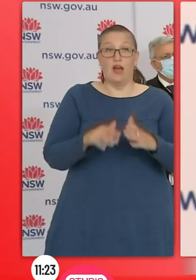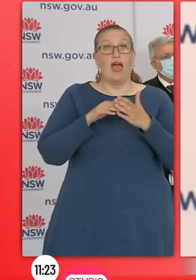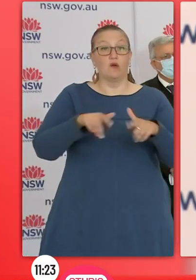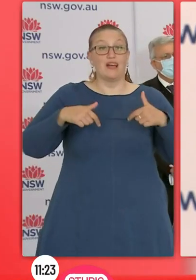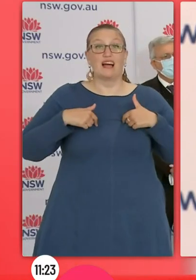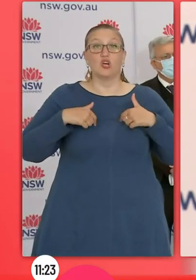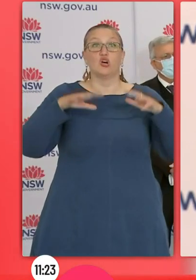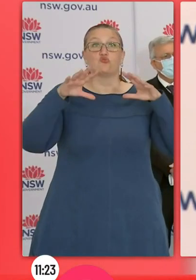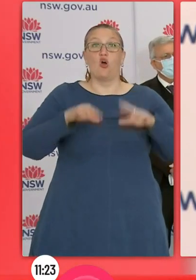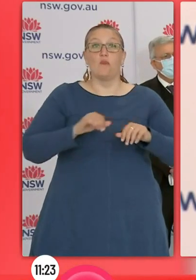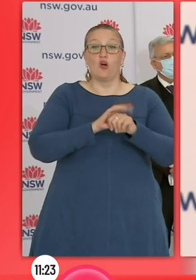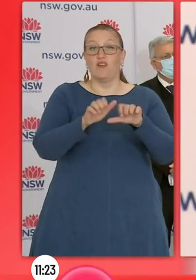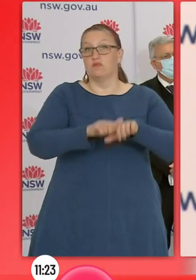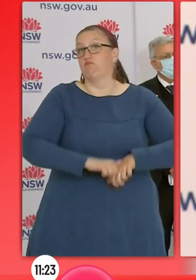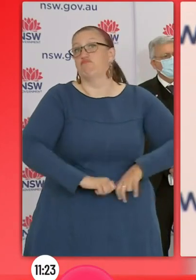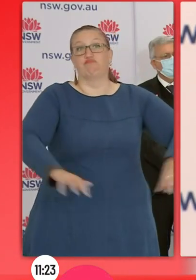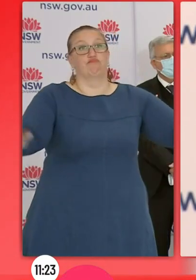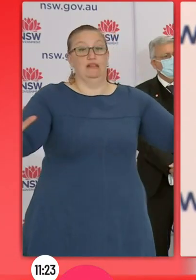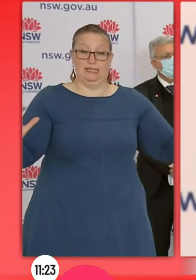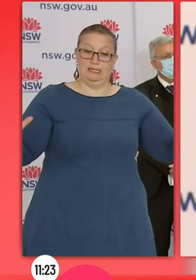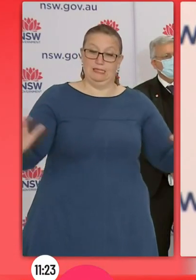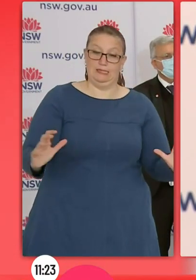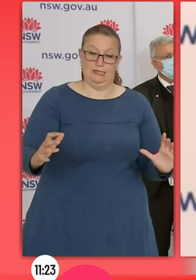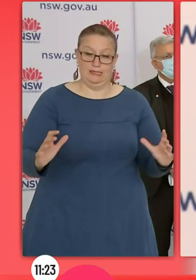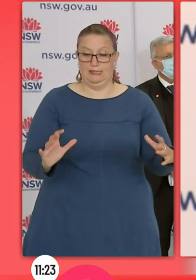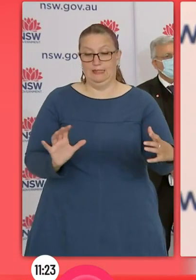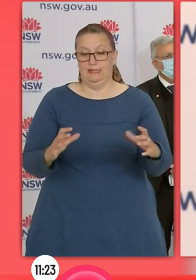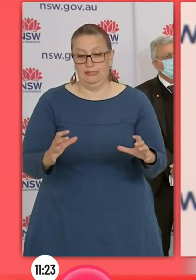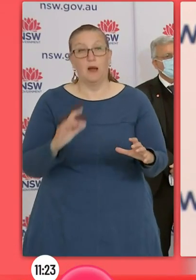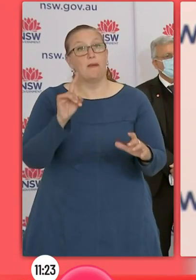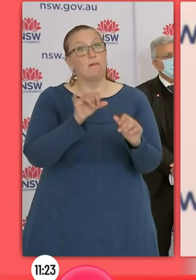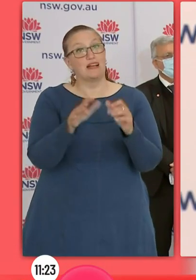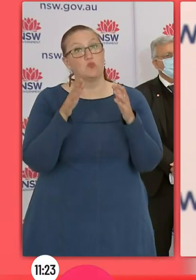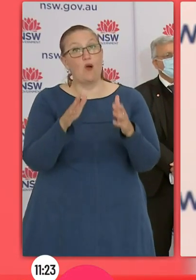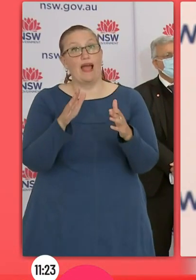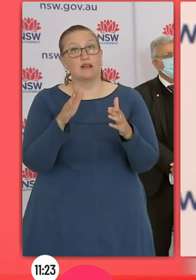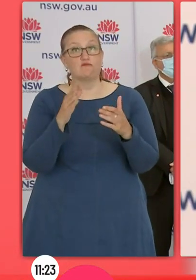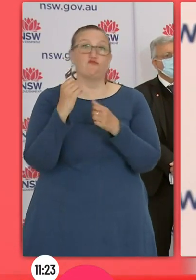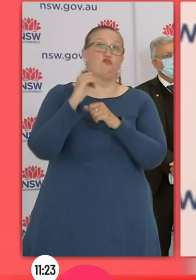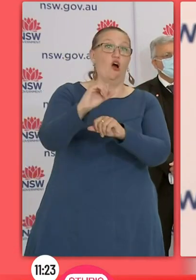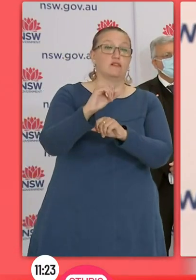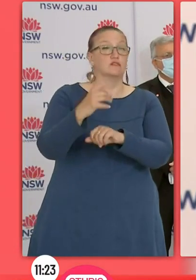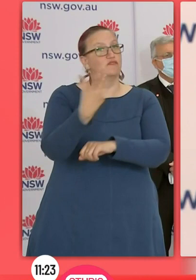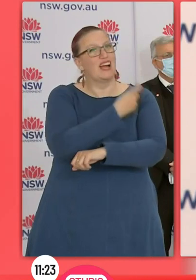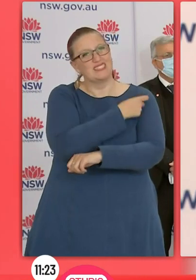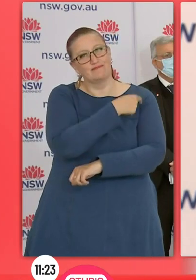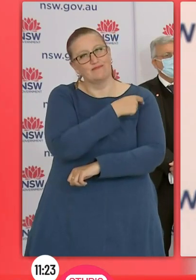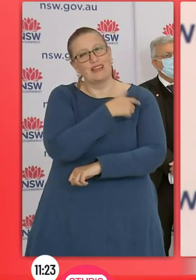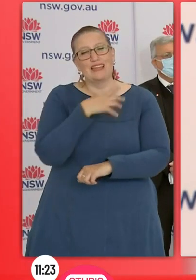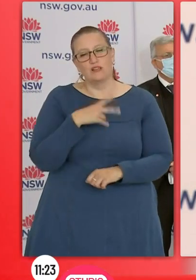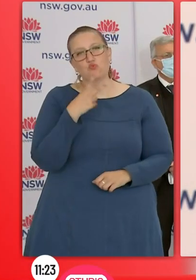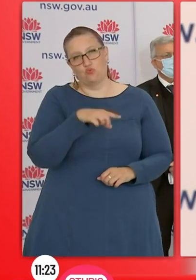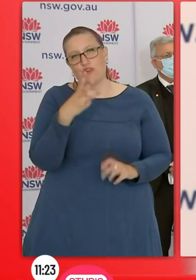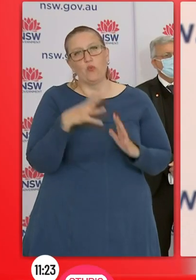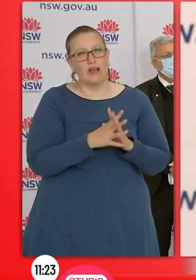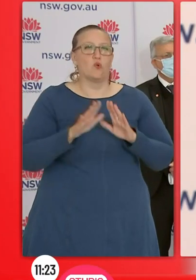weapon in fighting the virus is the vaccine. And once we know someone is vaccinated, it takes effect in two or three weeks time. And